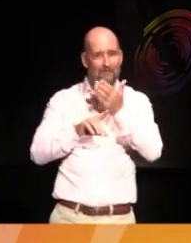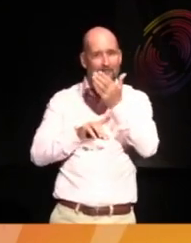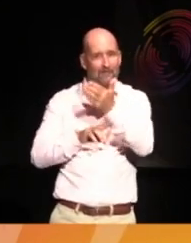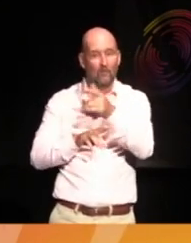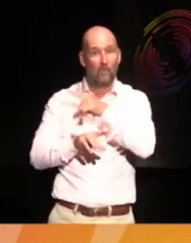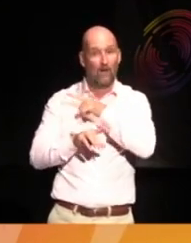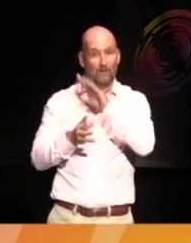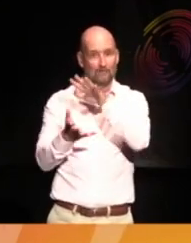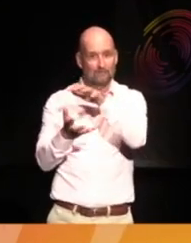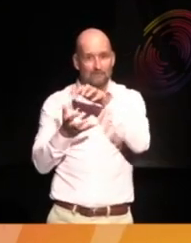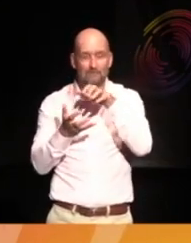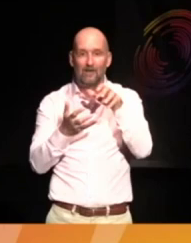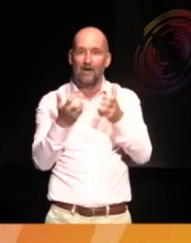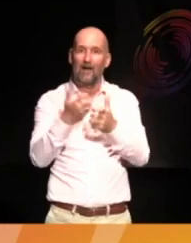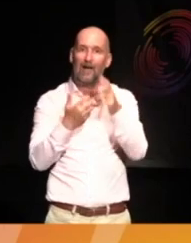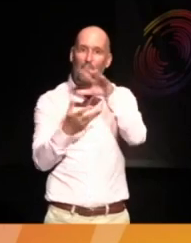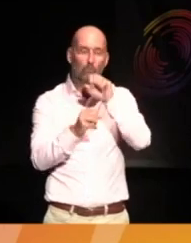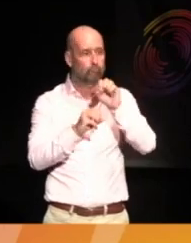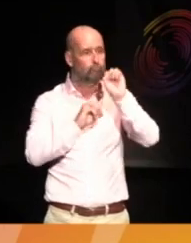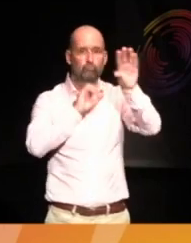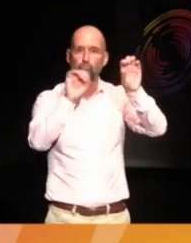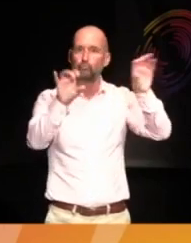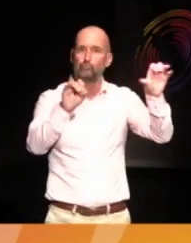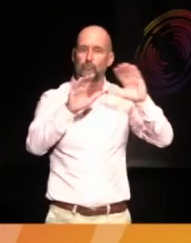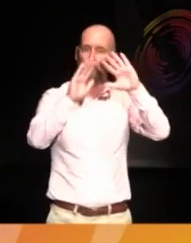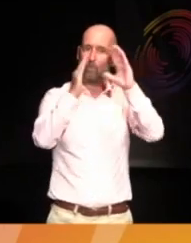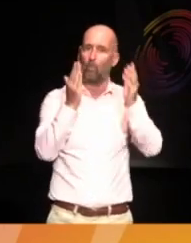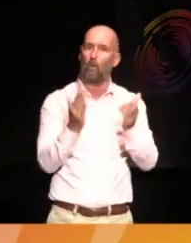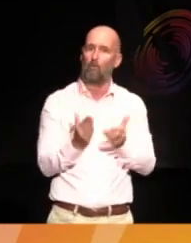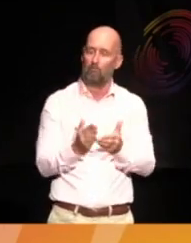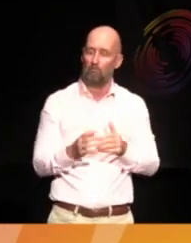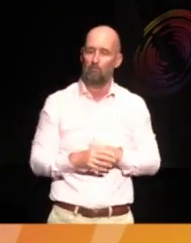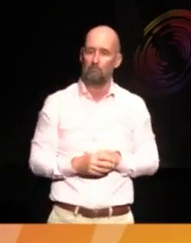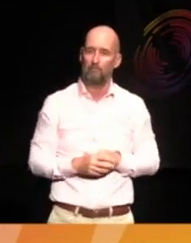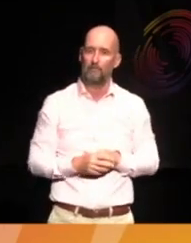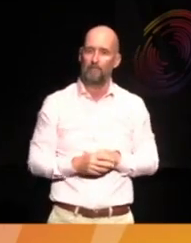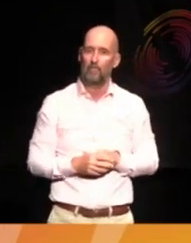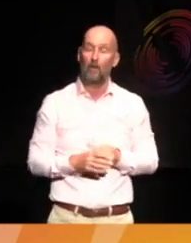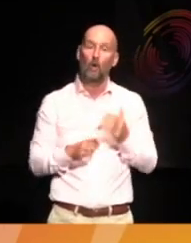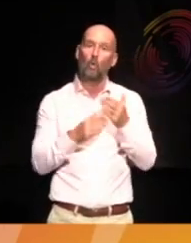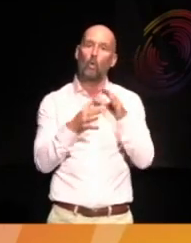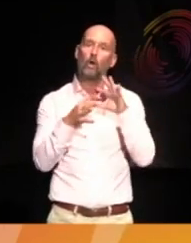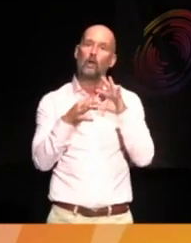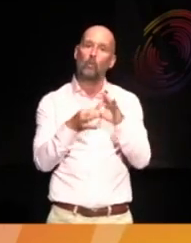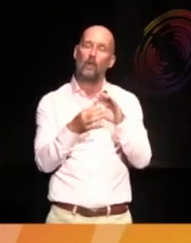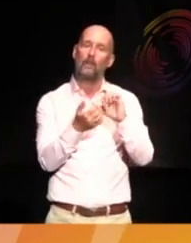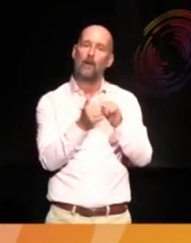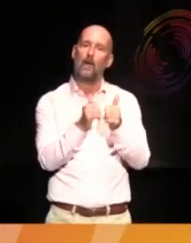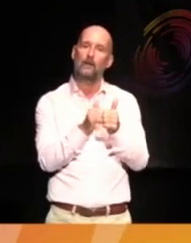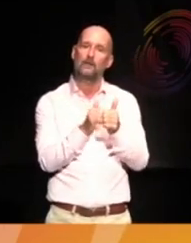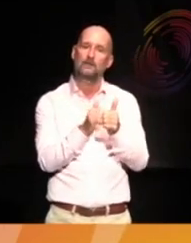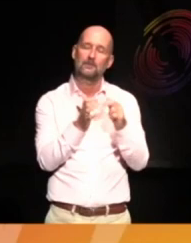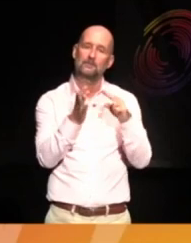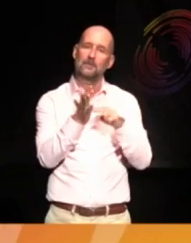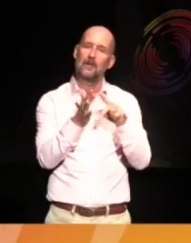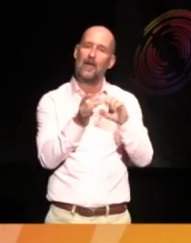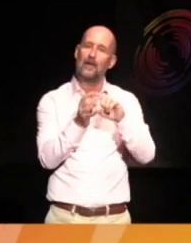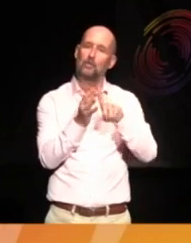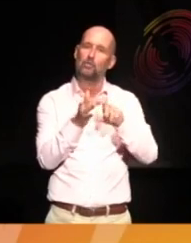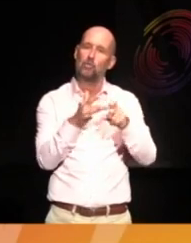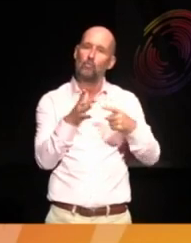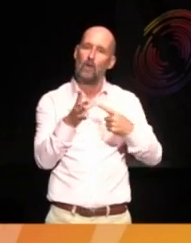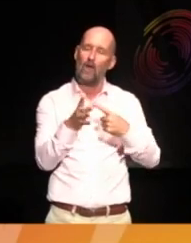ended up in these institutions. And we're currently working with partners in Nigeria to